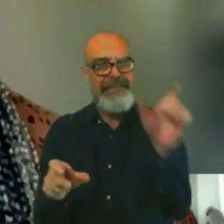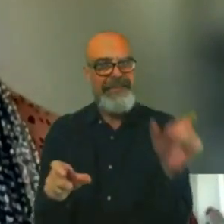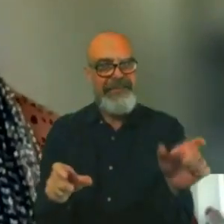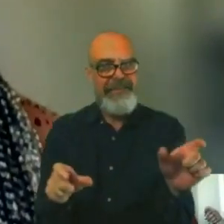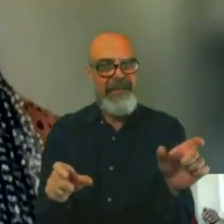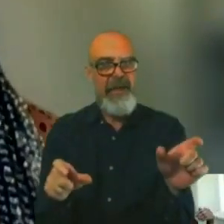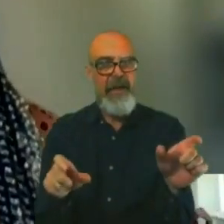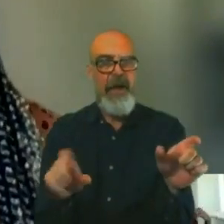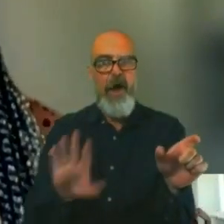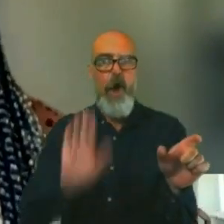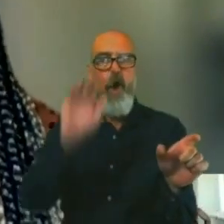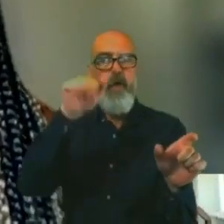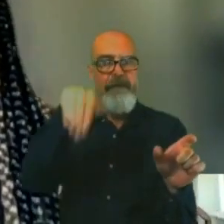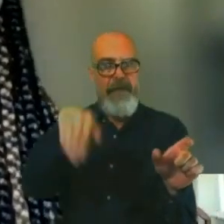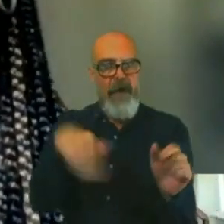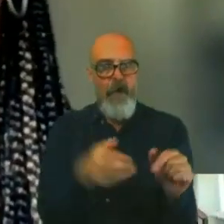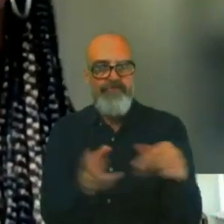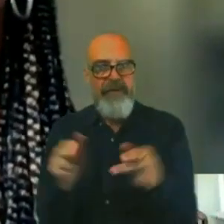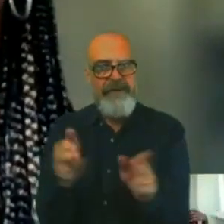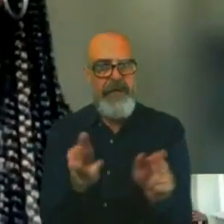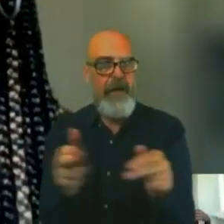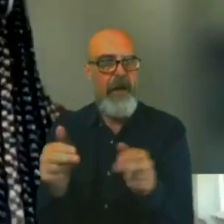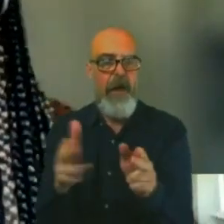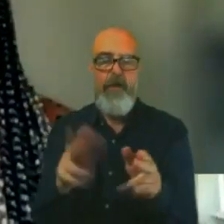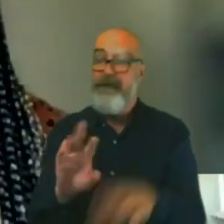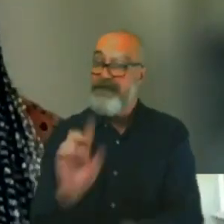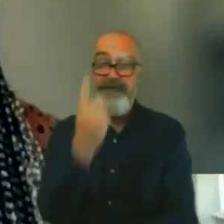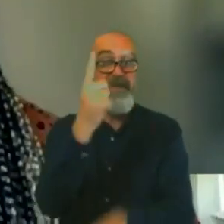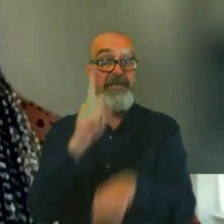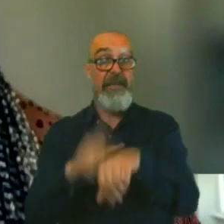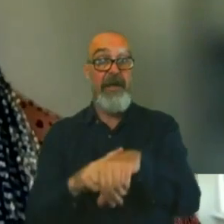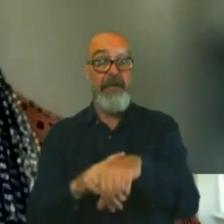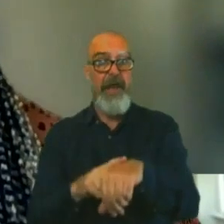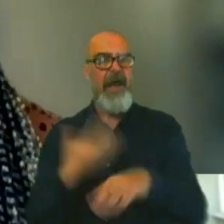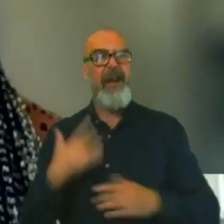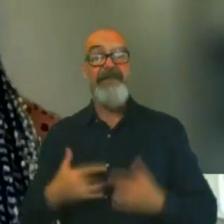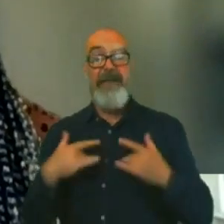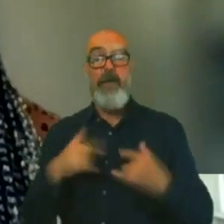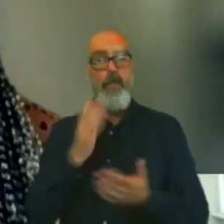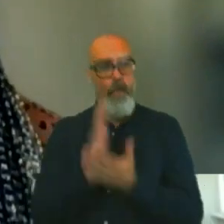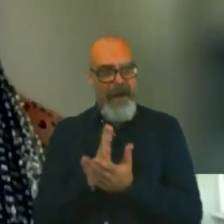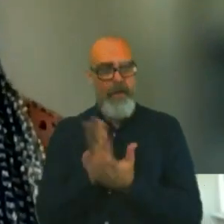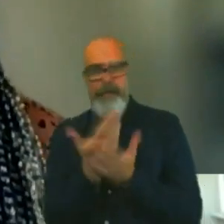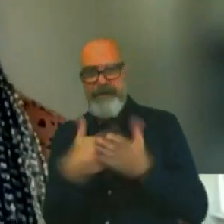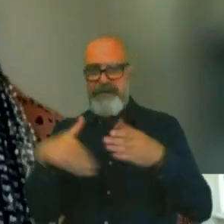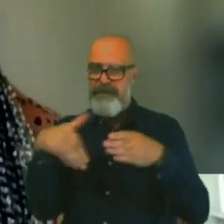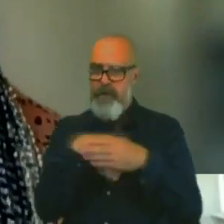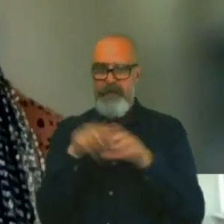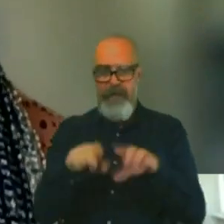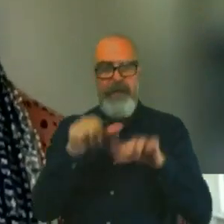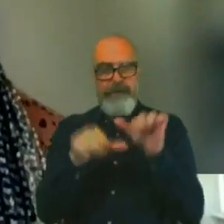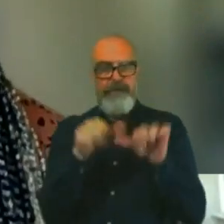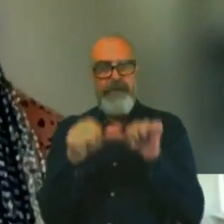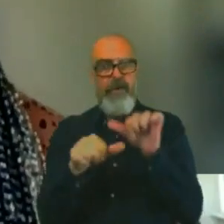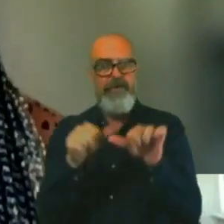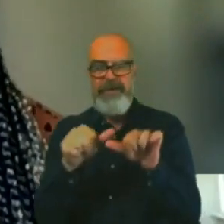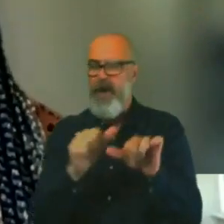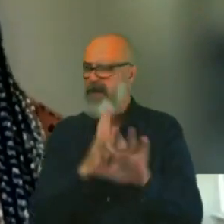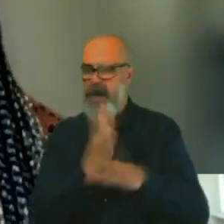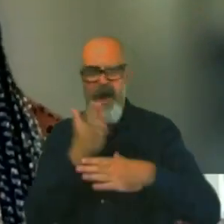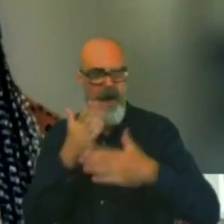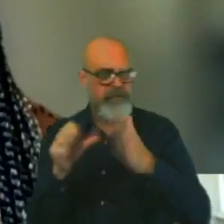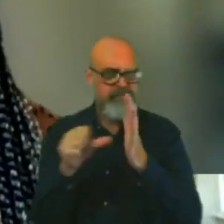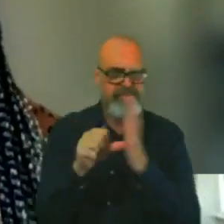ever done it. And it was just really rewarding for me to be part of a process. And, you know, it took a lot of effort, a lot of time,